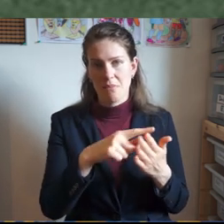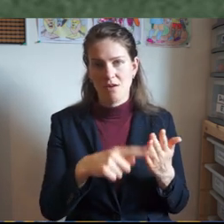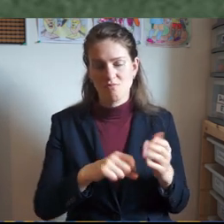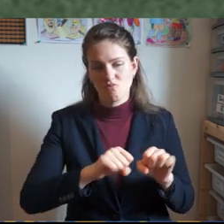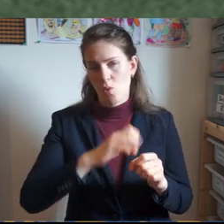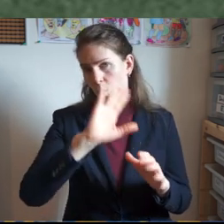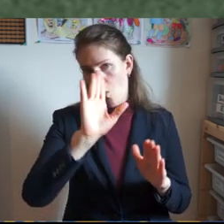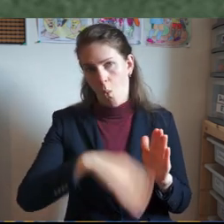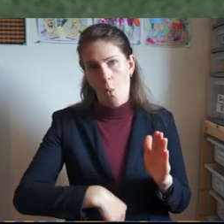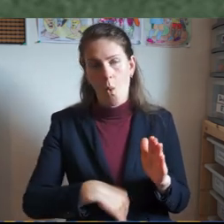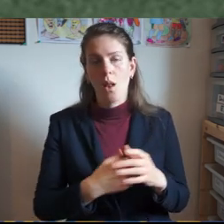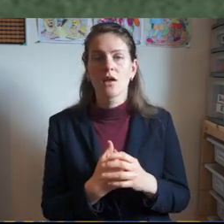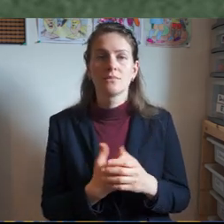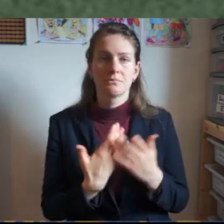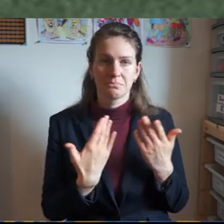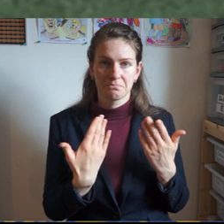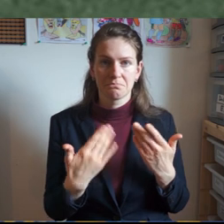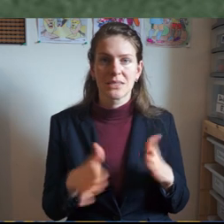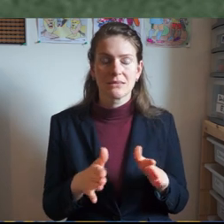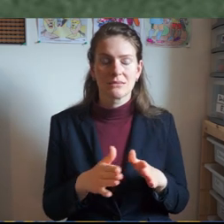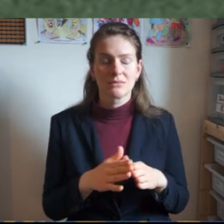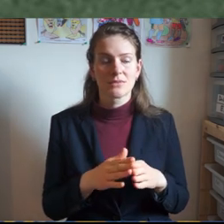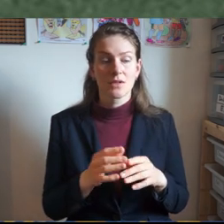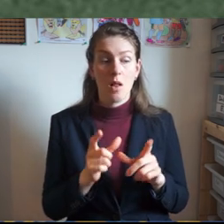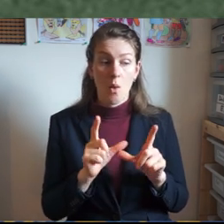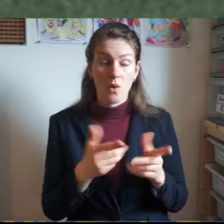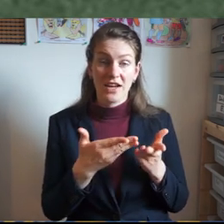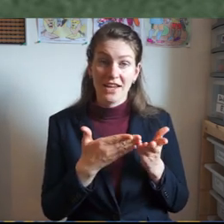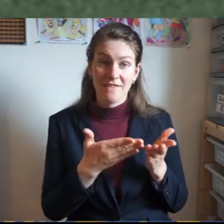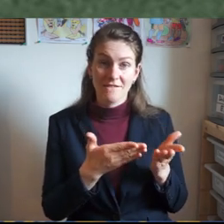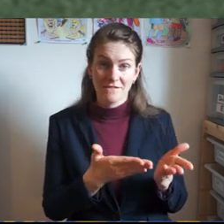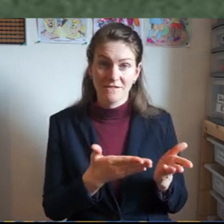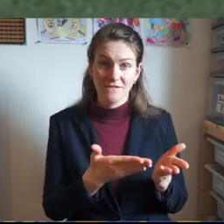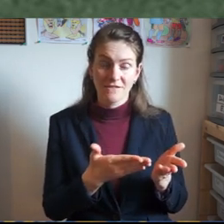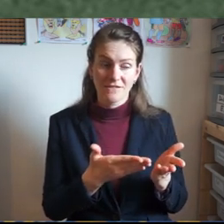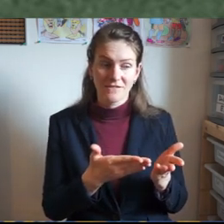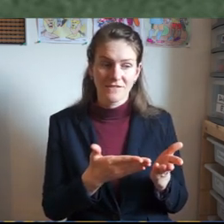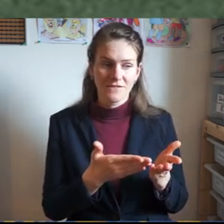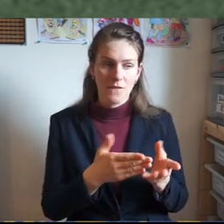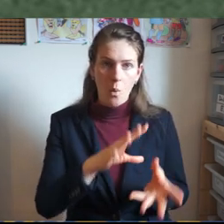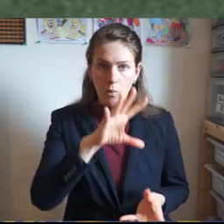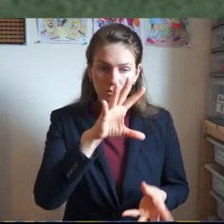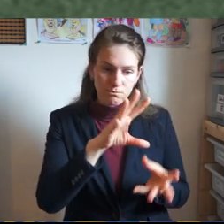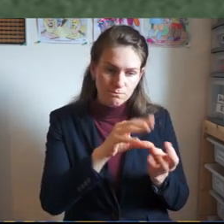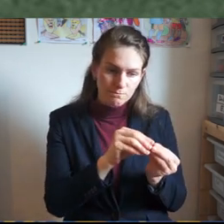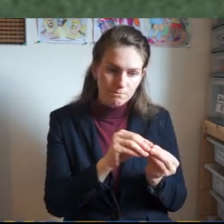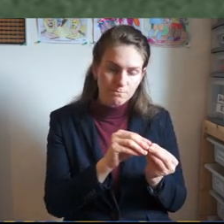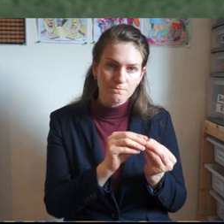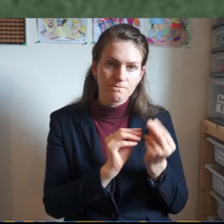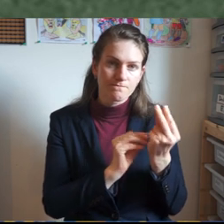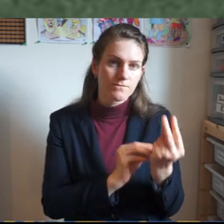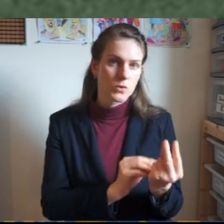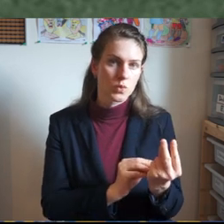Nonetheless the Lord gives him a summary of all these of all the last six